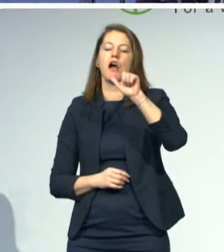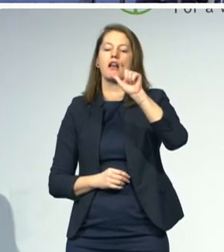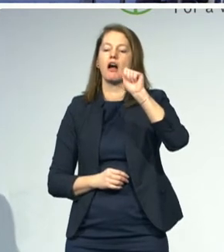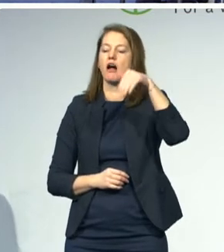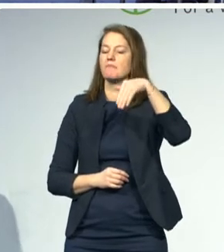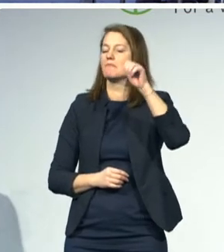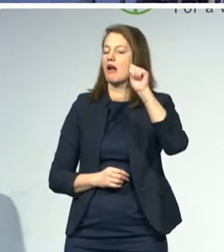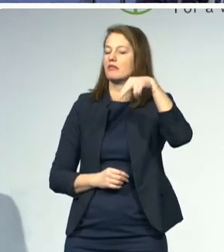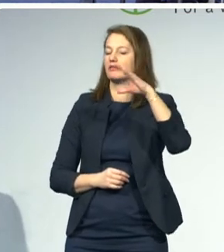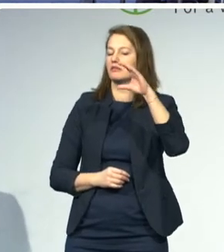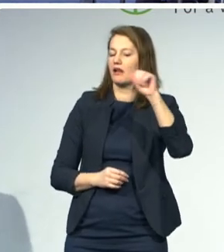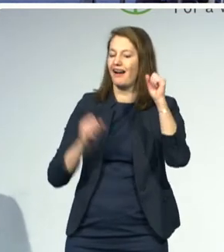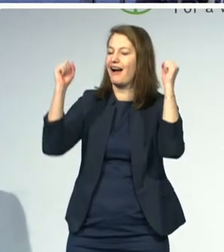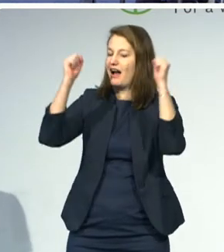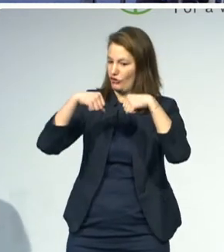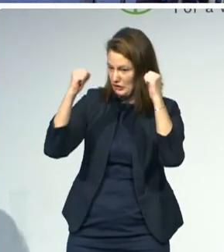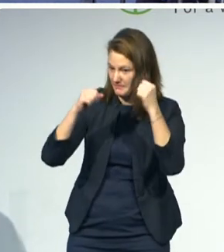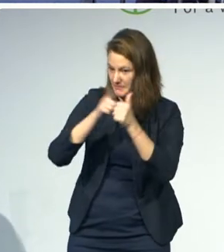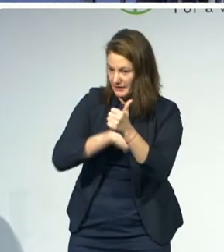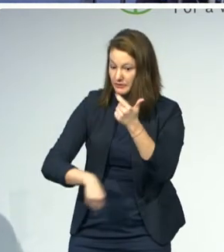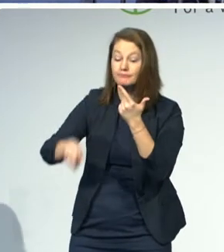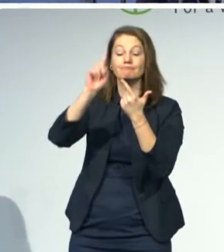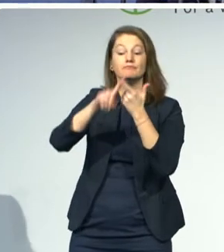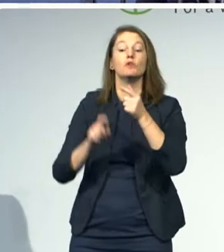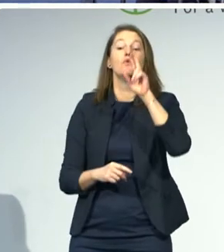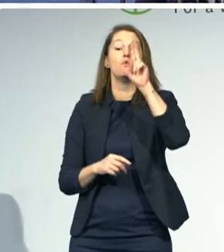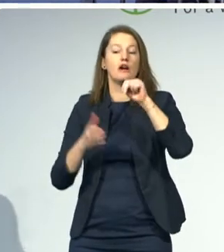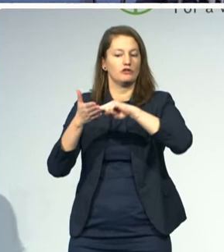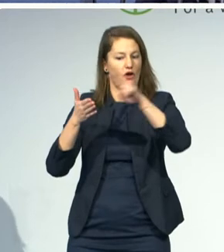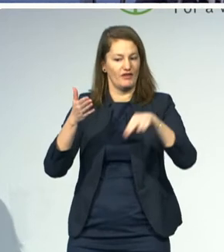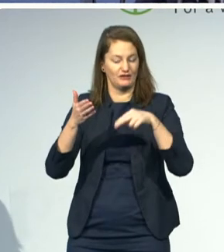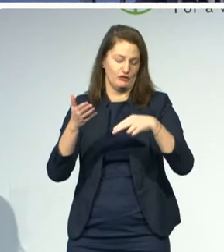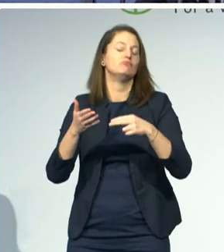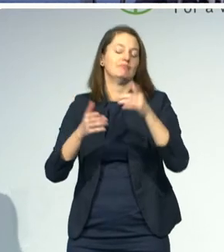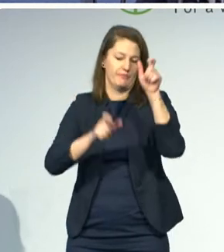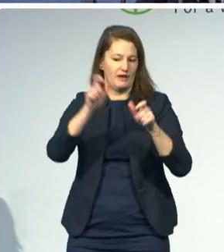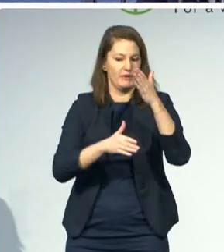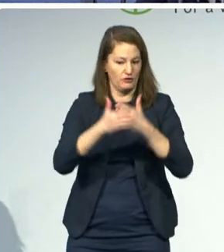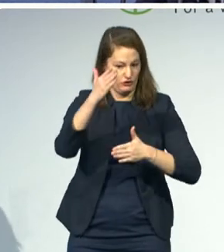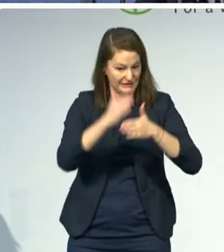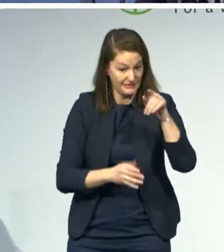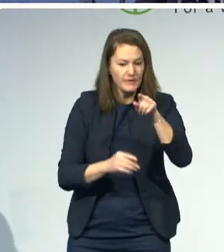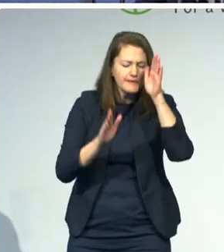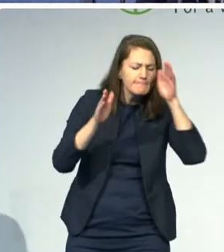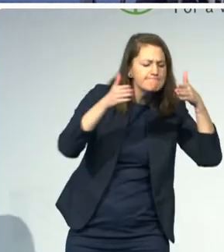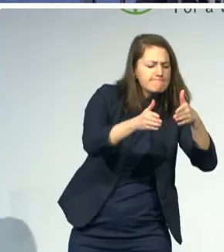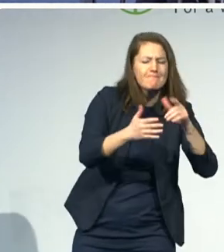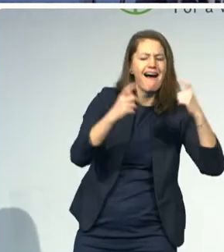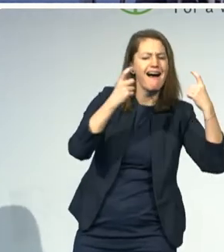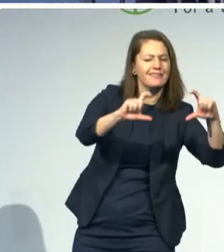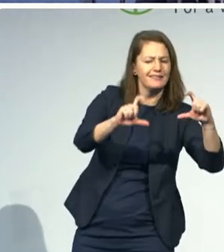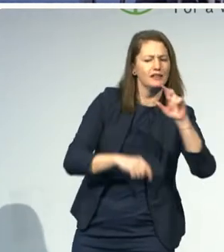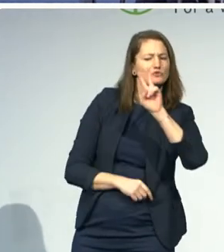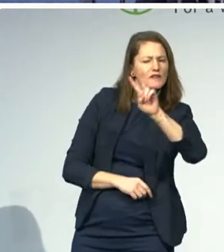Article 24, and its accompanying general comment 4. And all of these have contributed to the